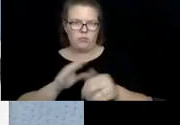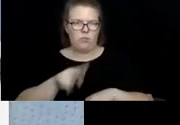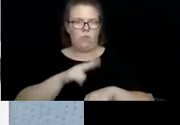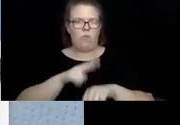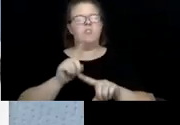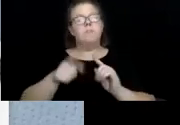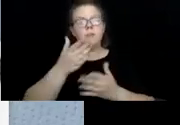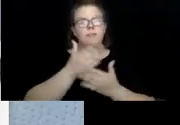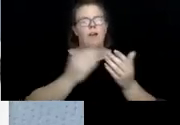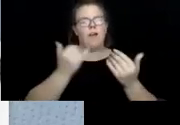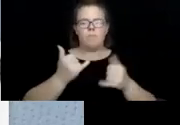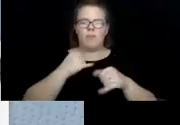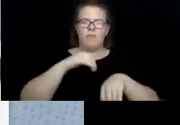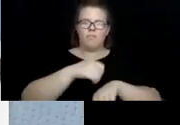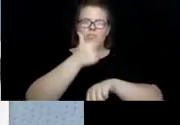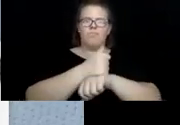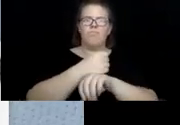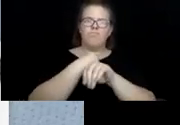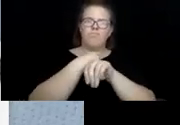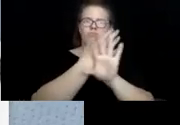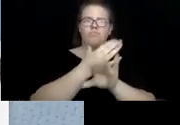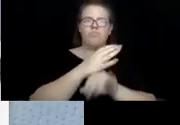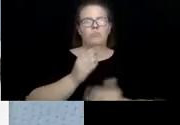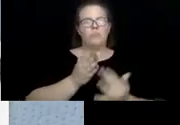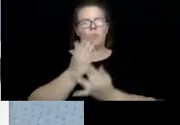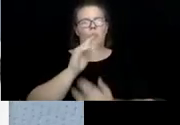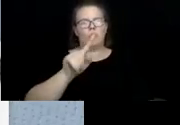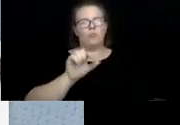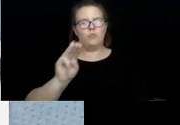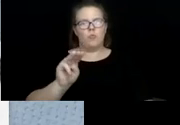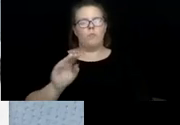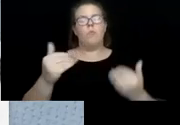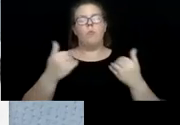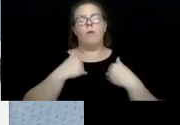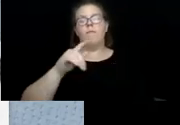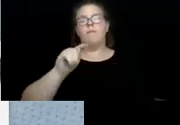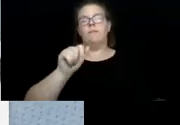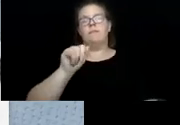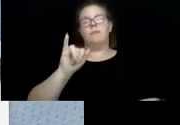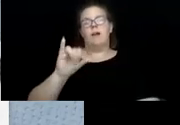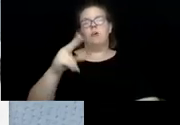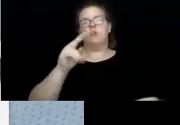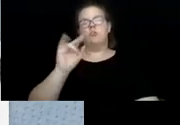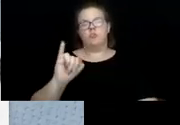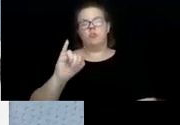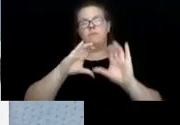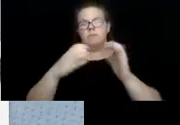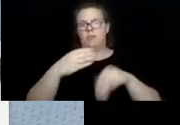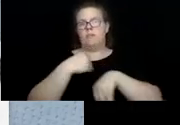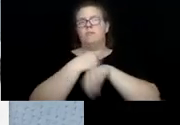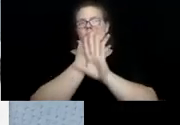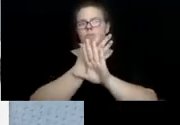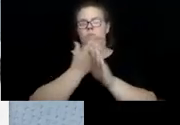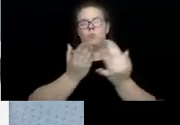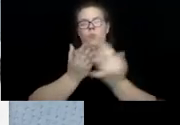Zoom. So we've added Zoom classes for Tai Chi and, uh, and chronic disease self-management. So we're